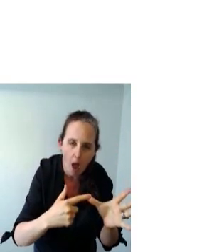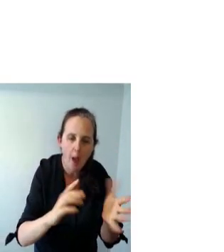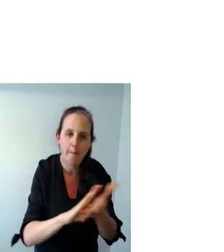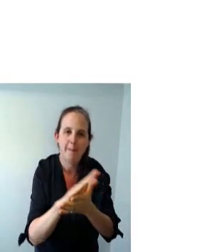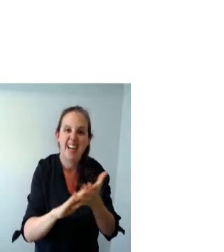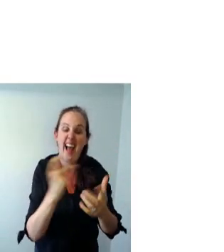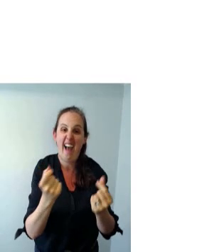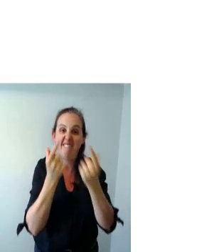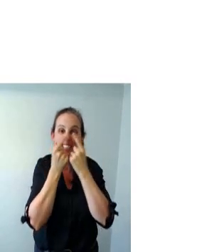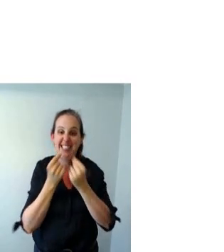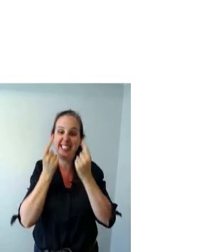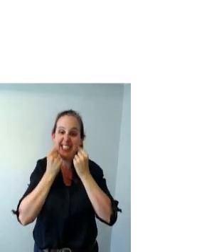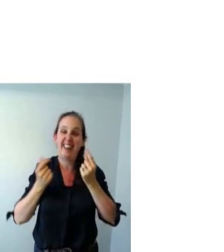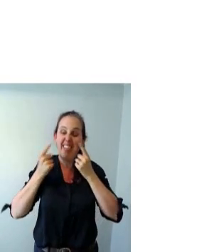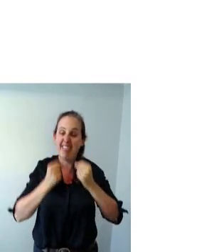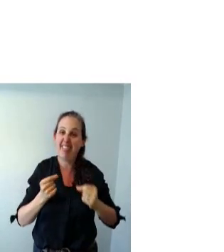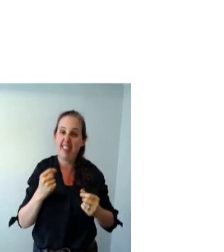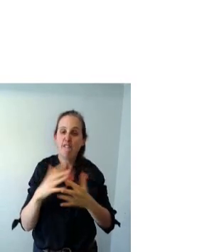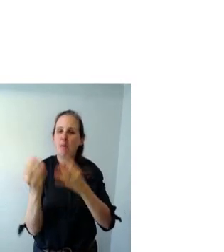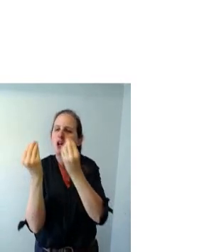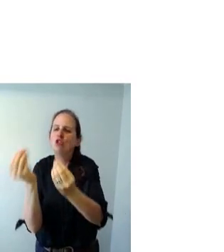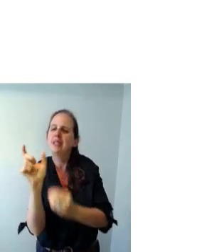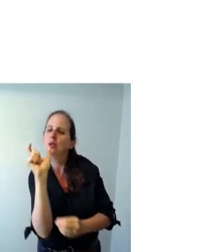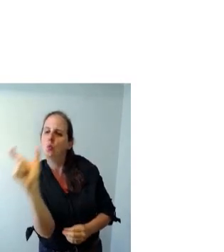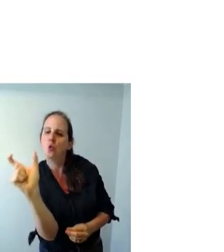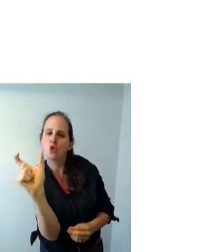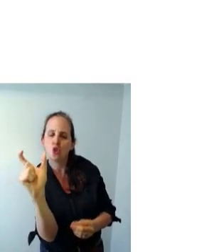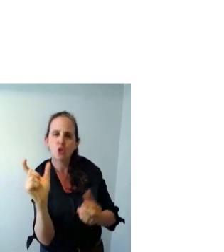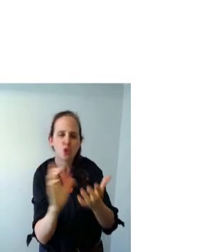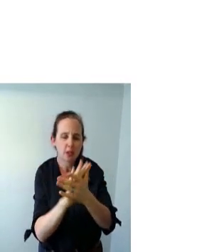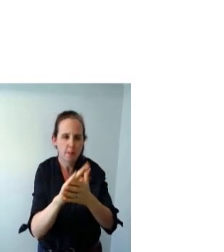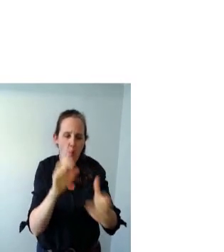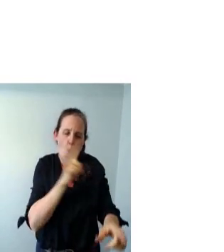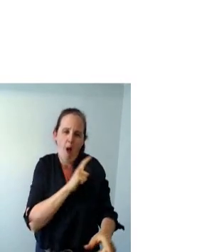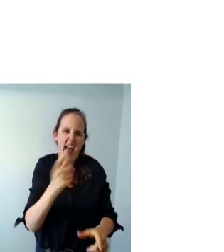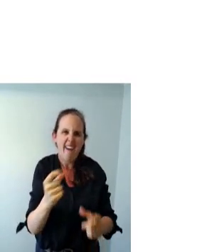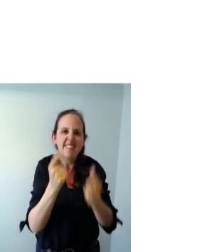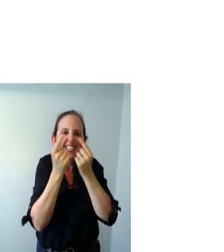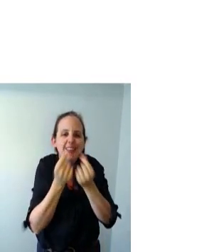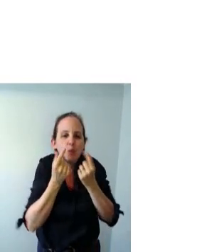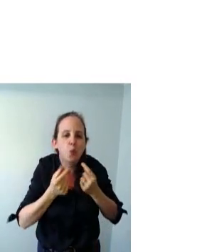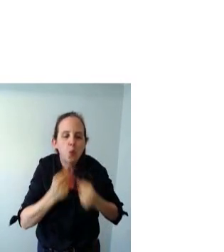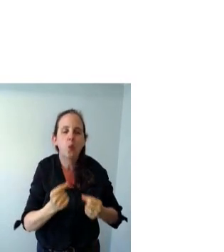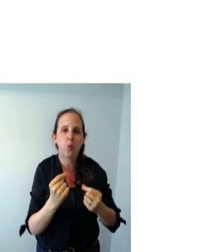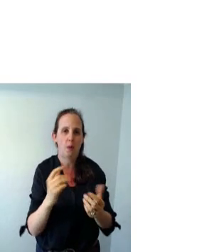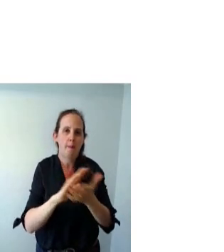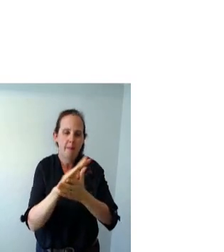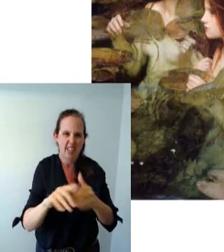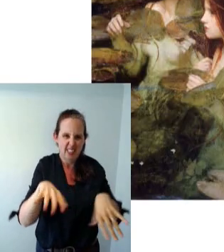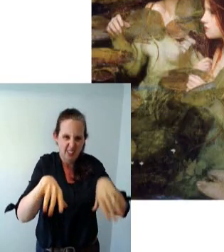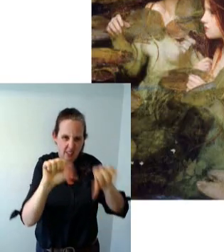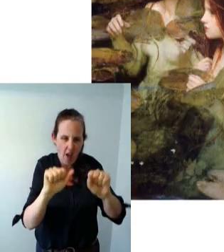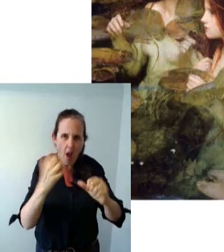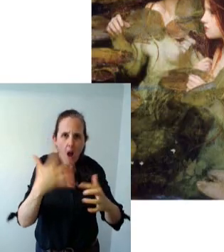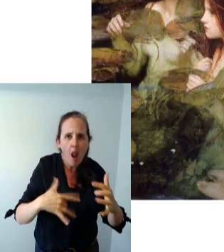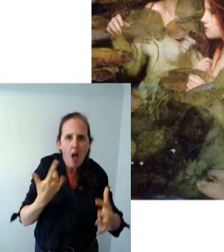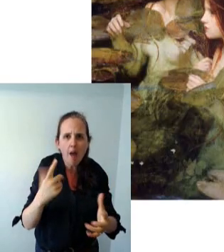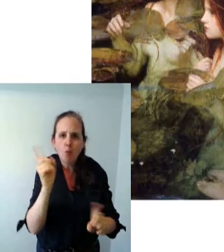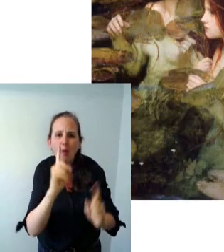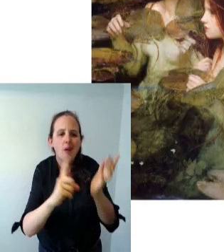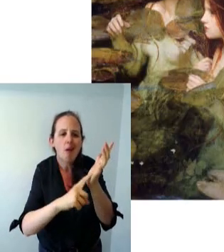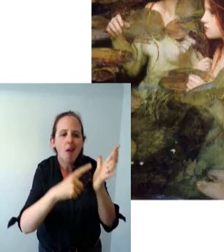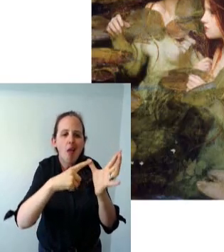because dragonflies have serrated teeth dragonflies begin their lives as larvae called nymphs